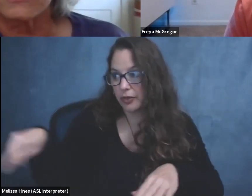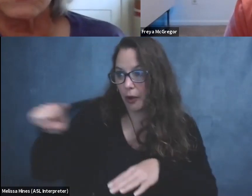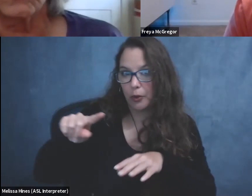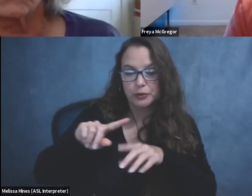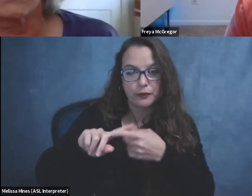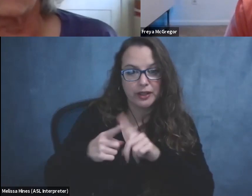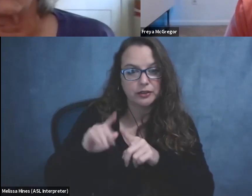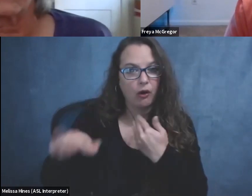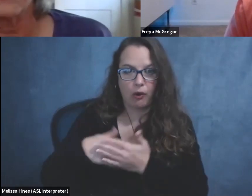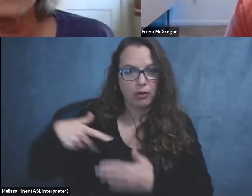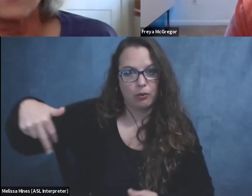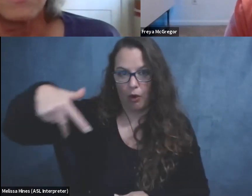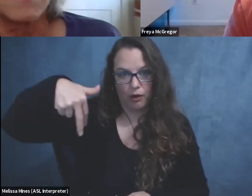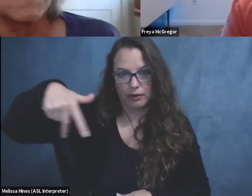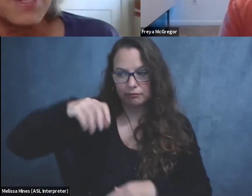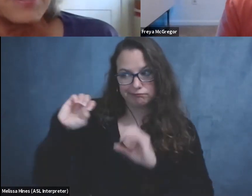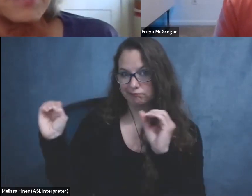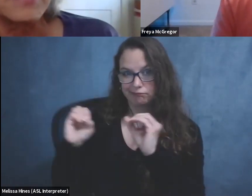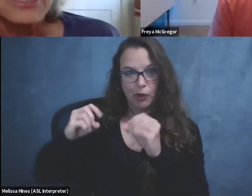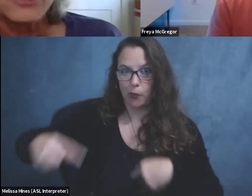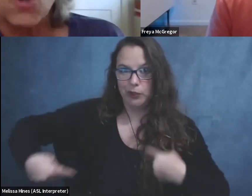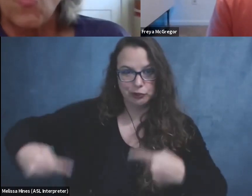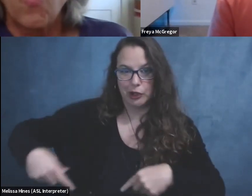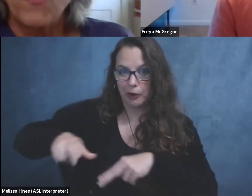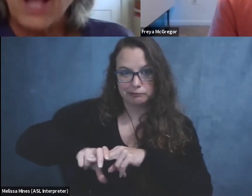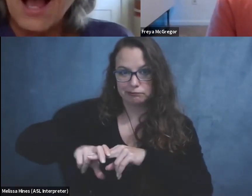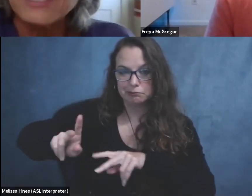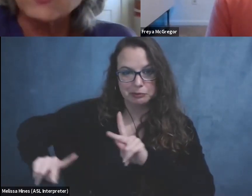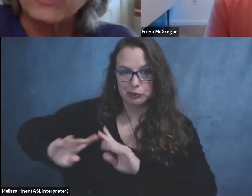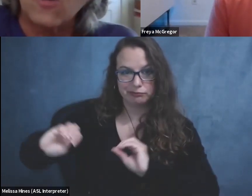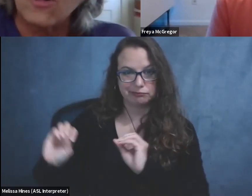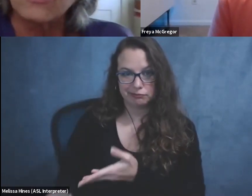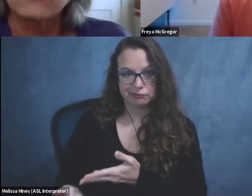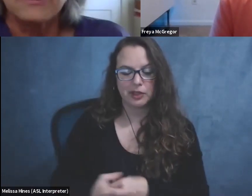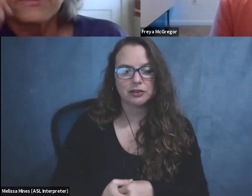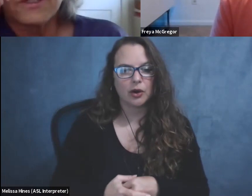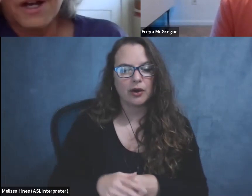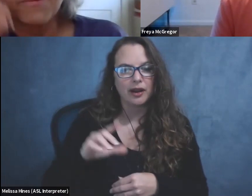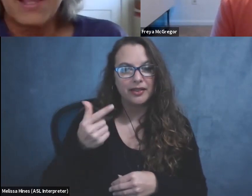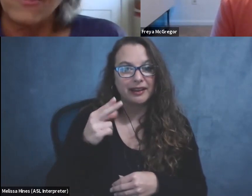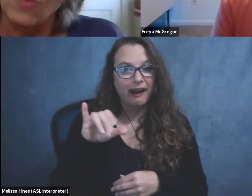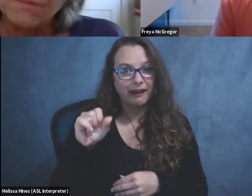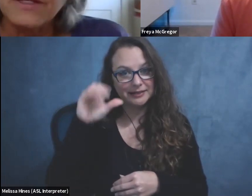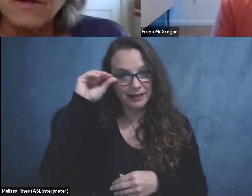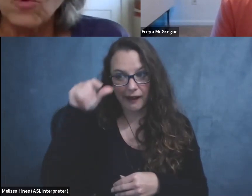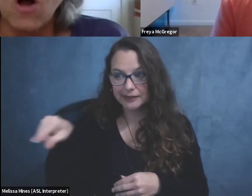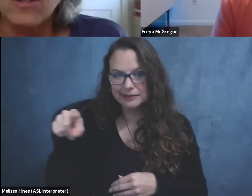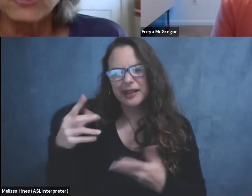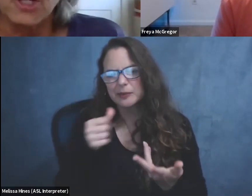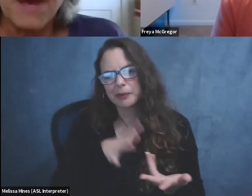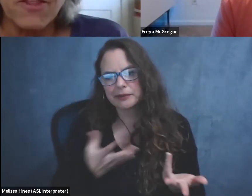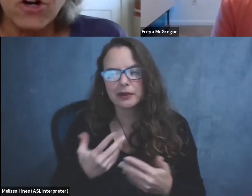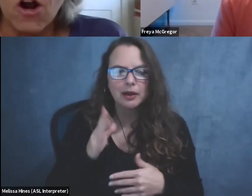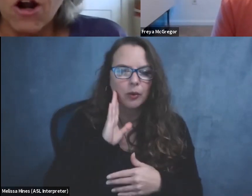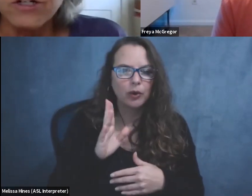in wheelchairs ever. Um, and so the guys would all, um, and the women would